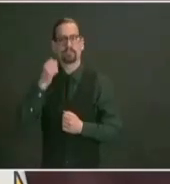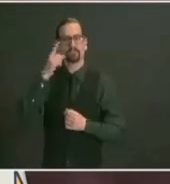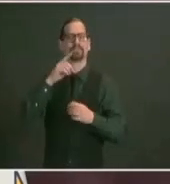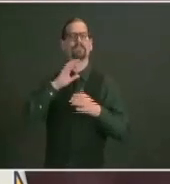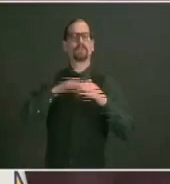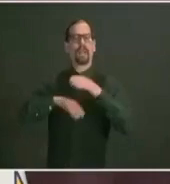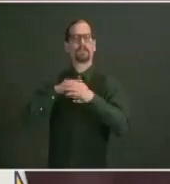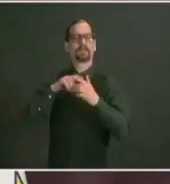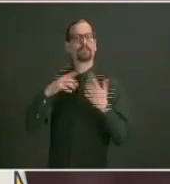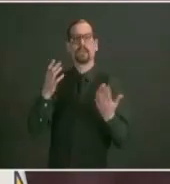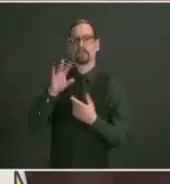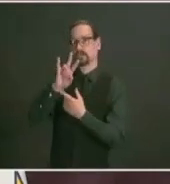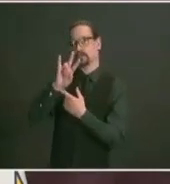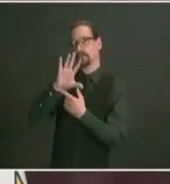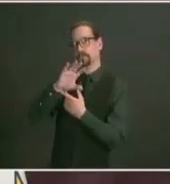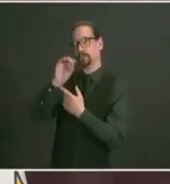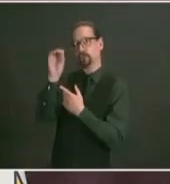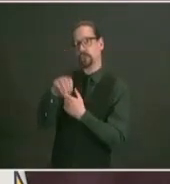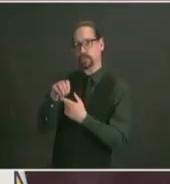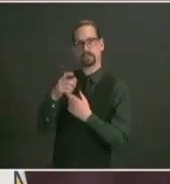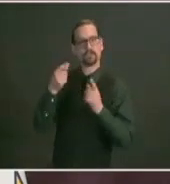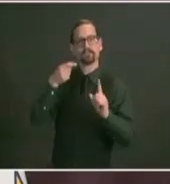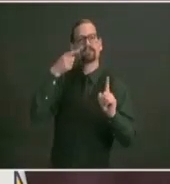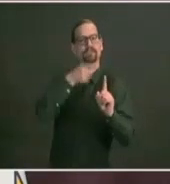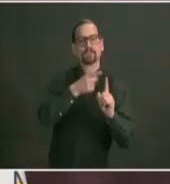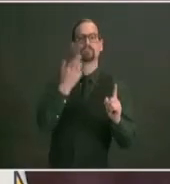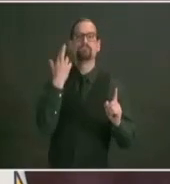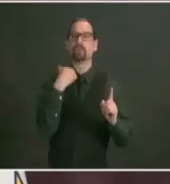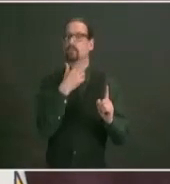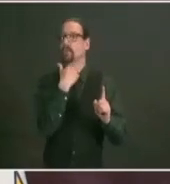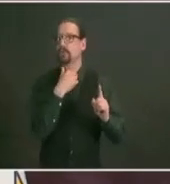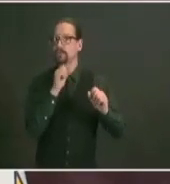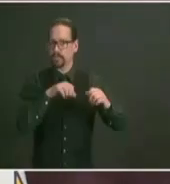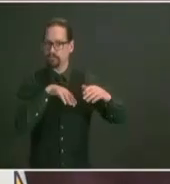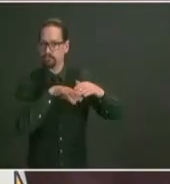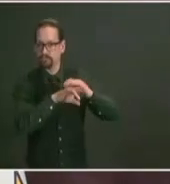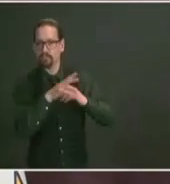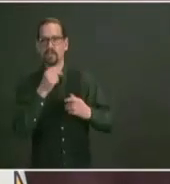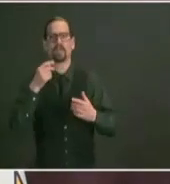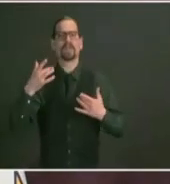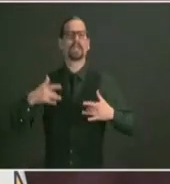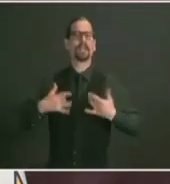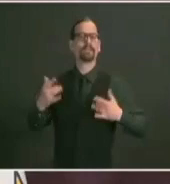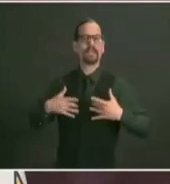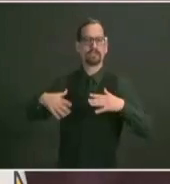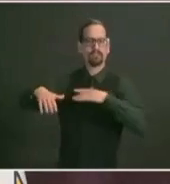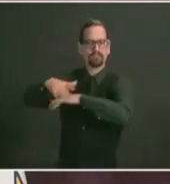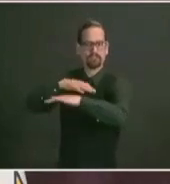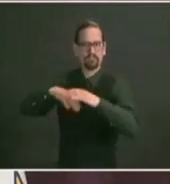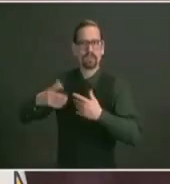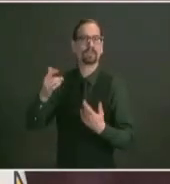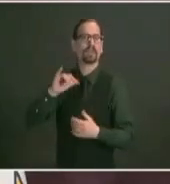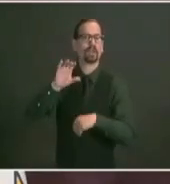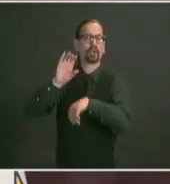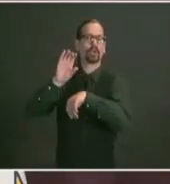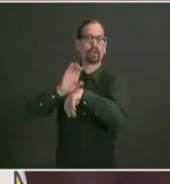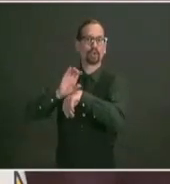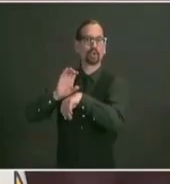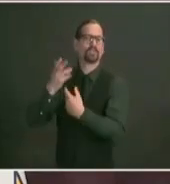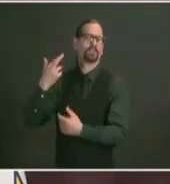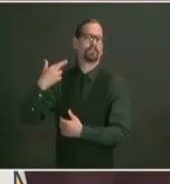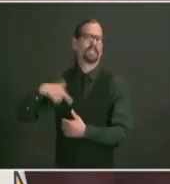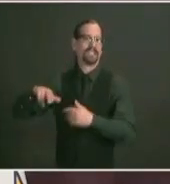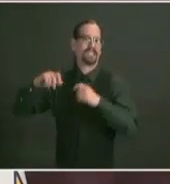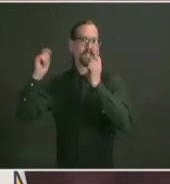worship those institutions will be able to proceed with those plans and the 50 percent level for offices funeral homes